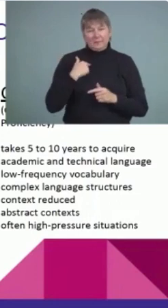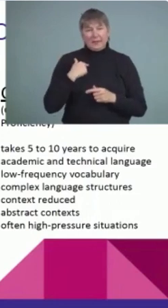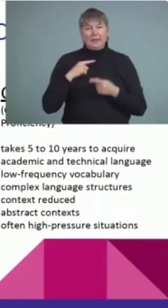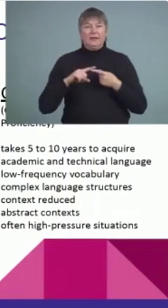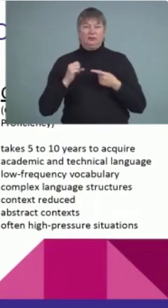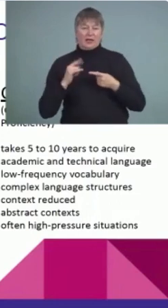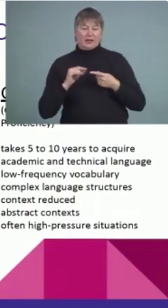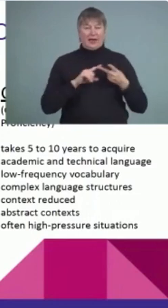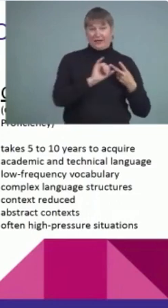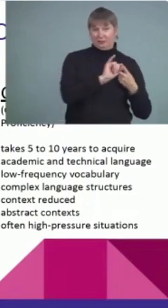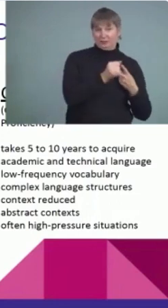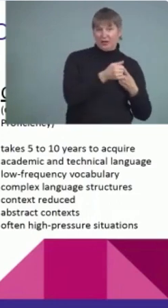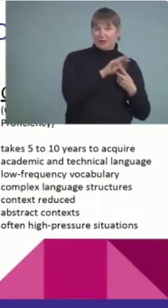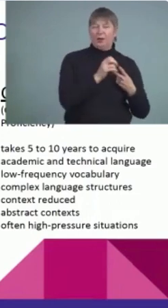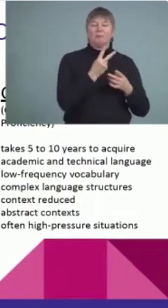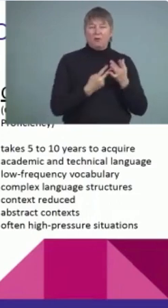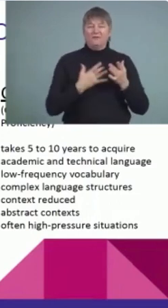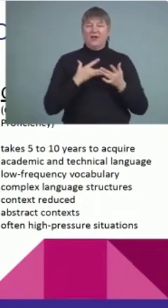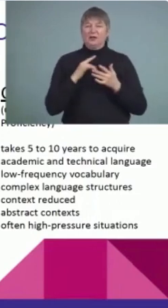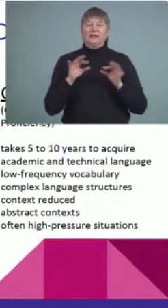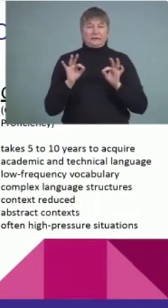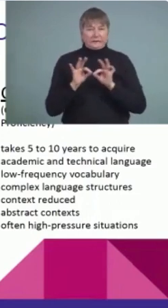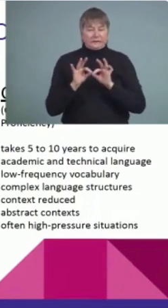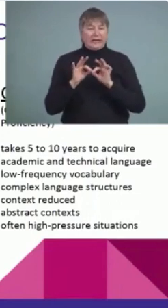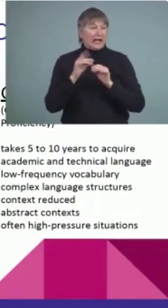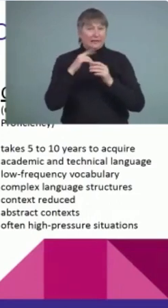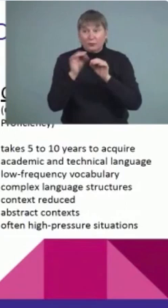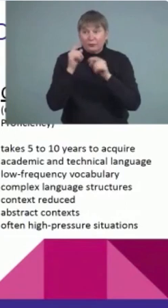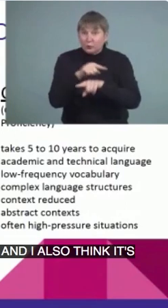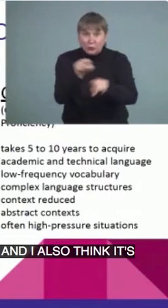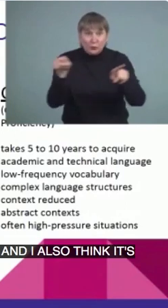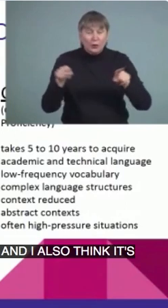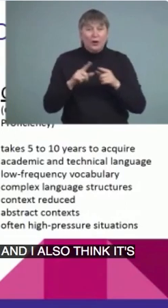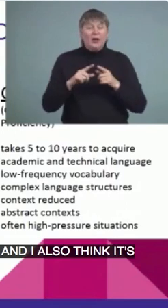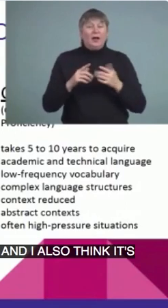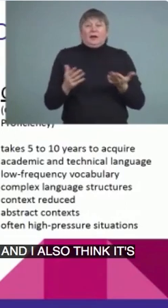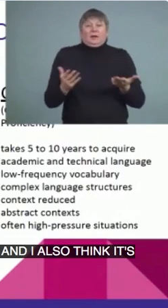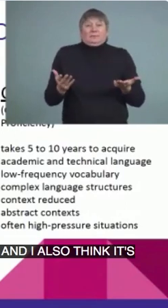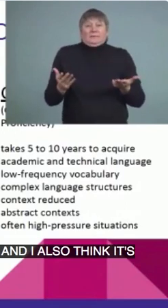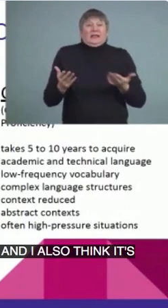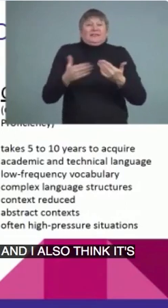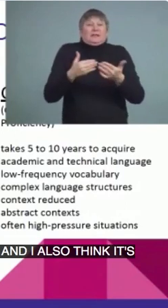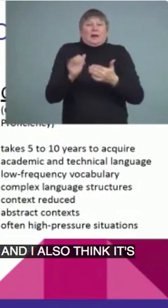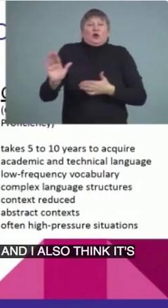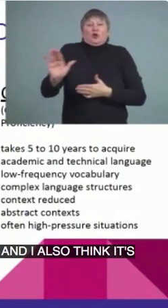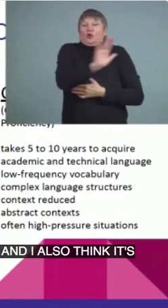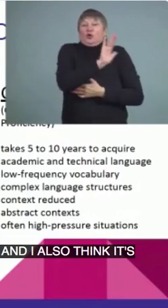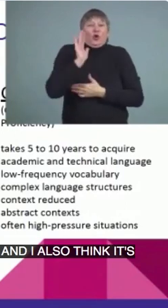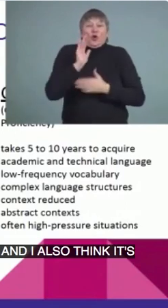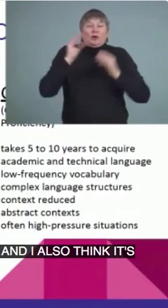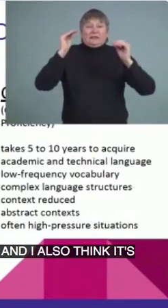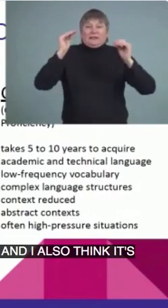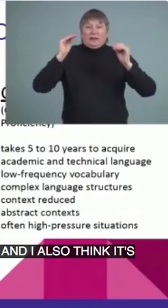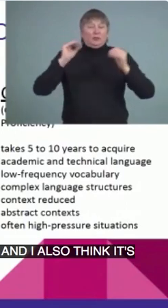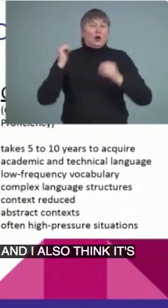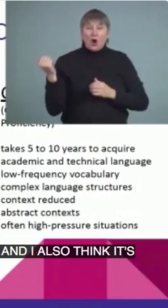And I also think it's important for everybody. I mean, we're all teachers of language, no matter where you are, even a football